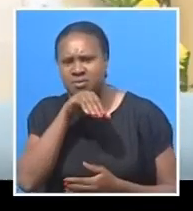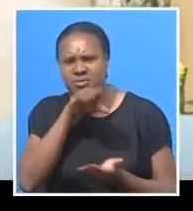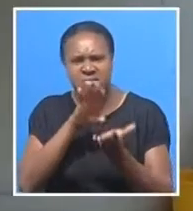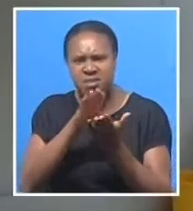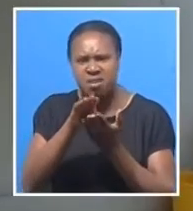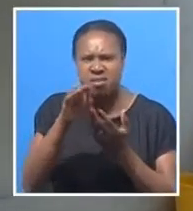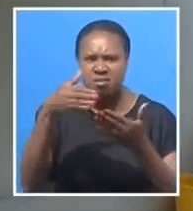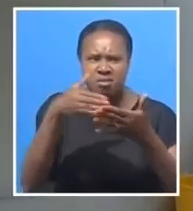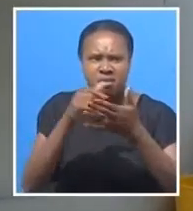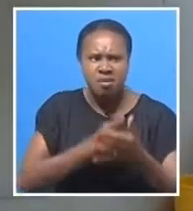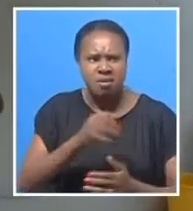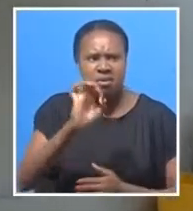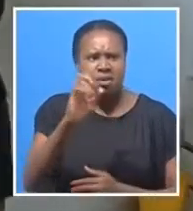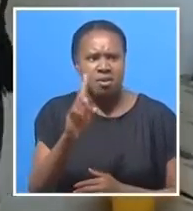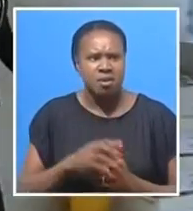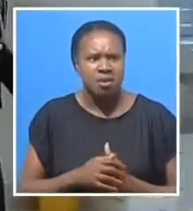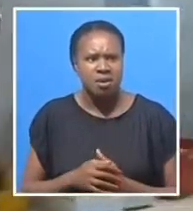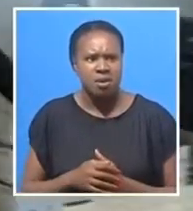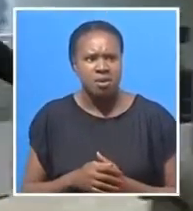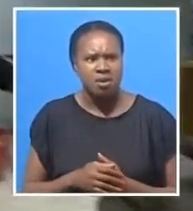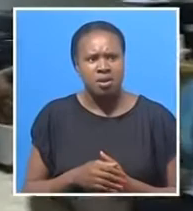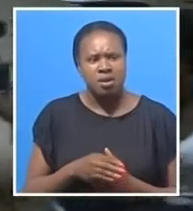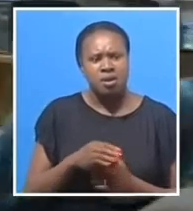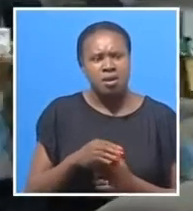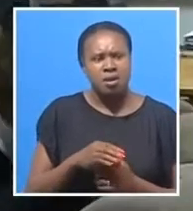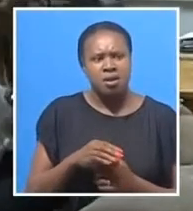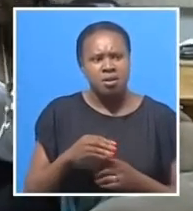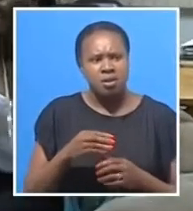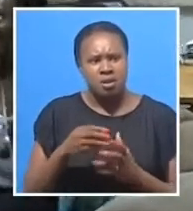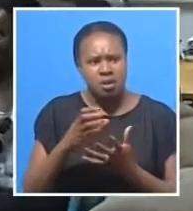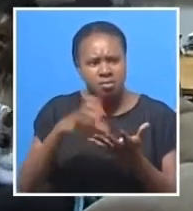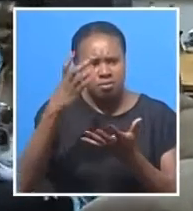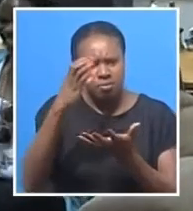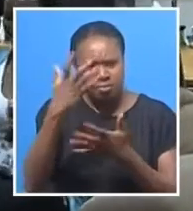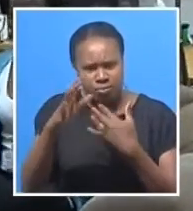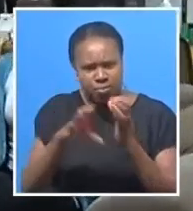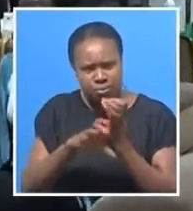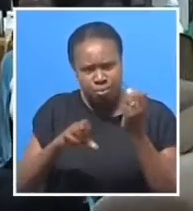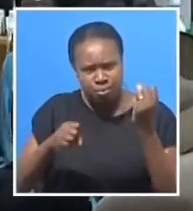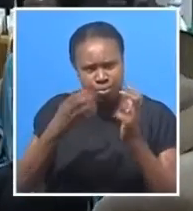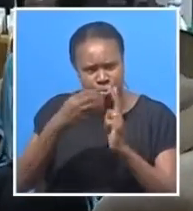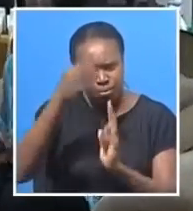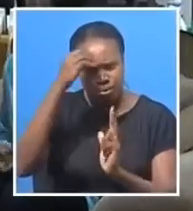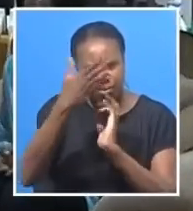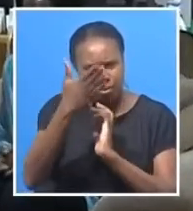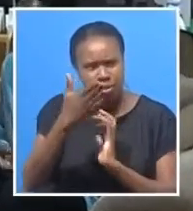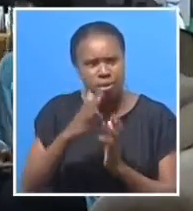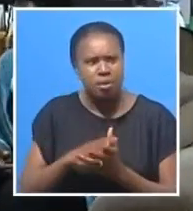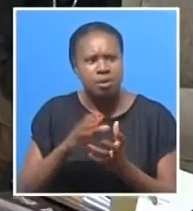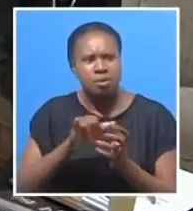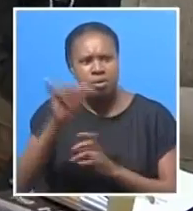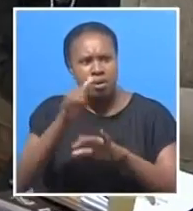her down. A Bachelor of Arts in Media Studies graduate and master's student, Chi Chi is going places